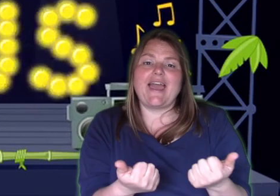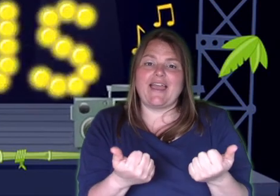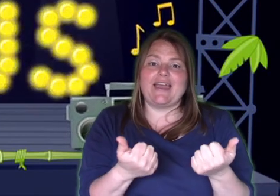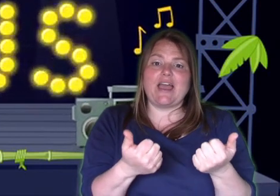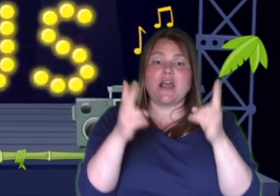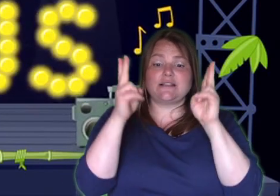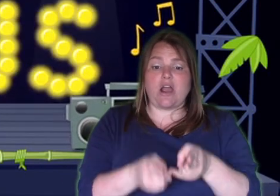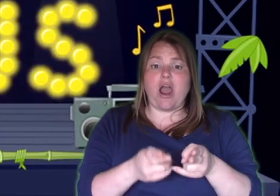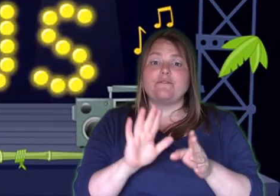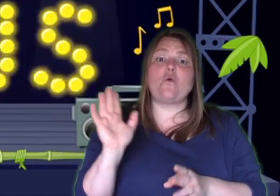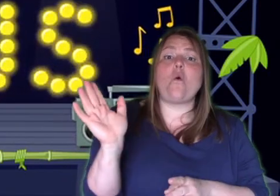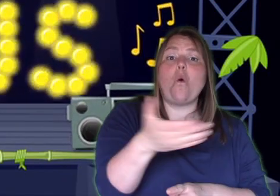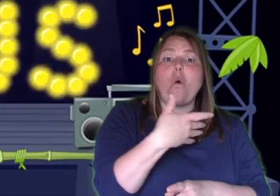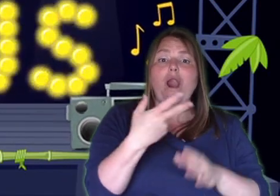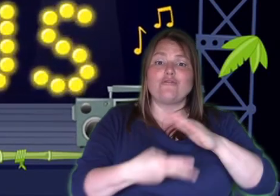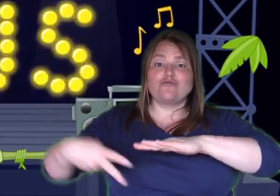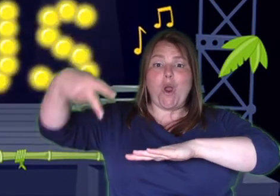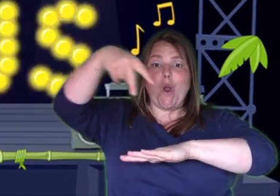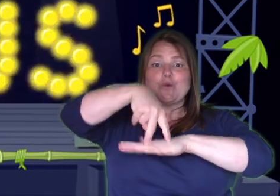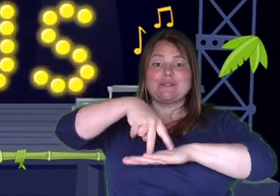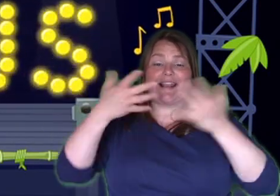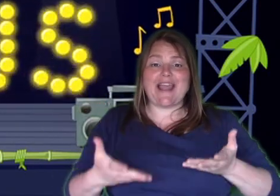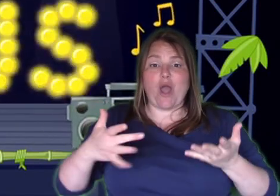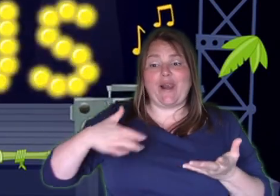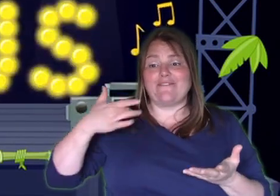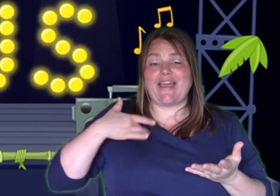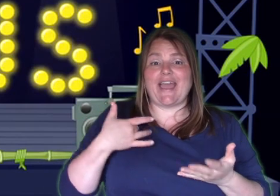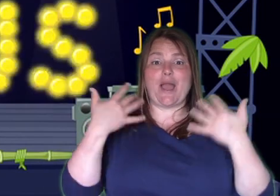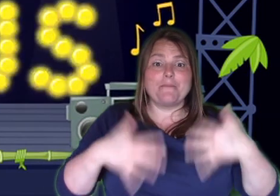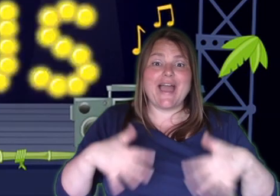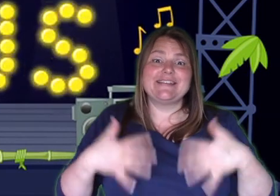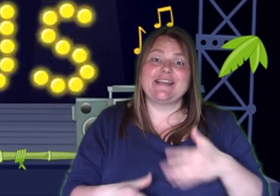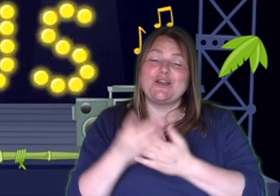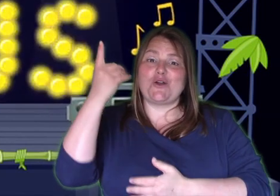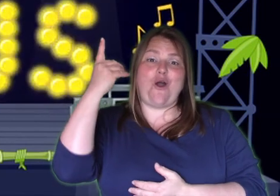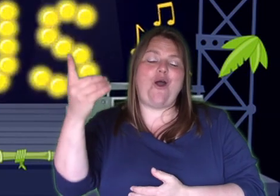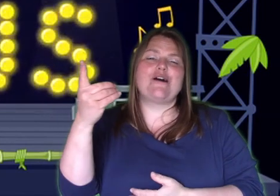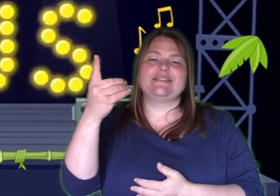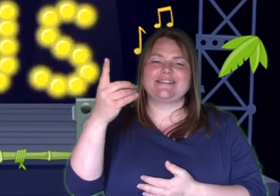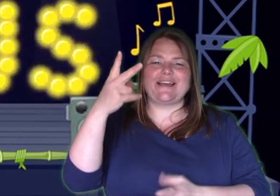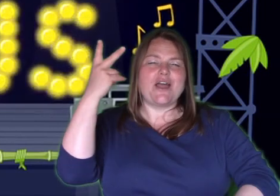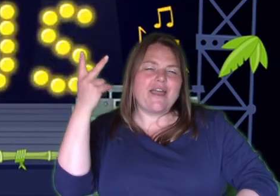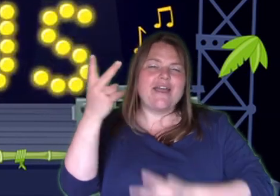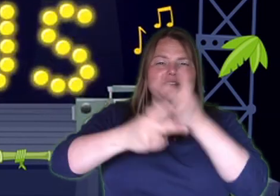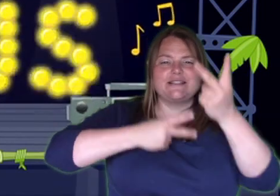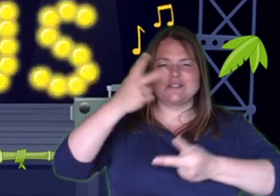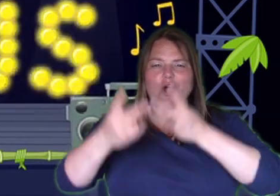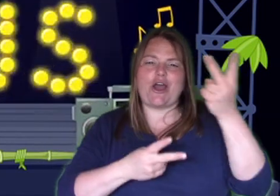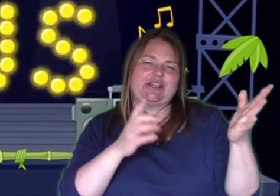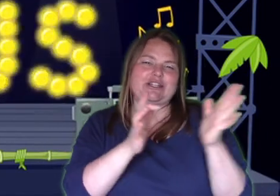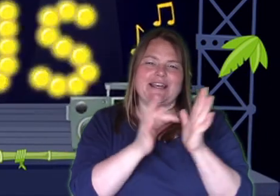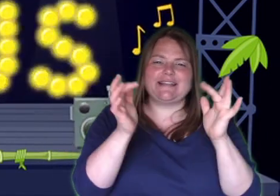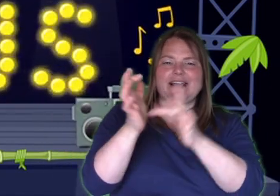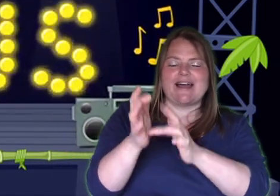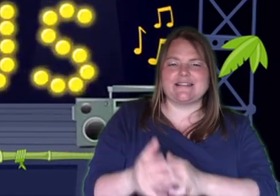is our God This is a song about Jesus A song